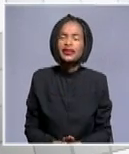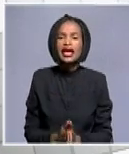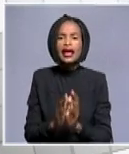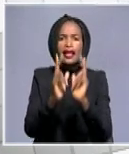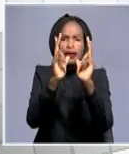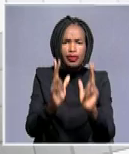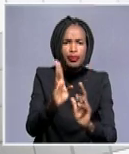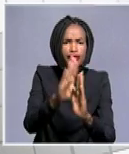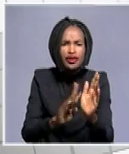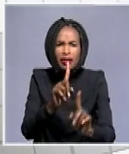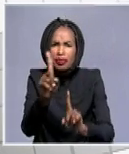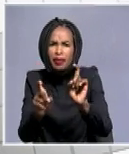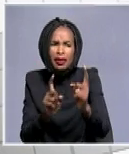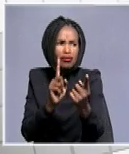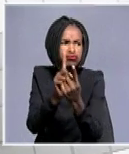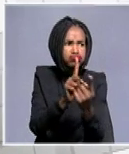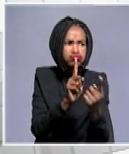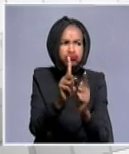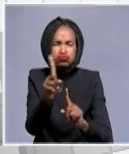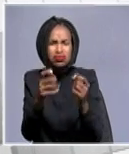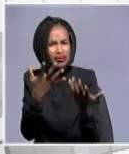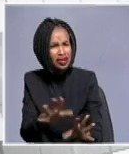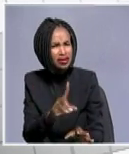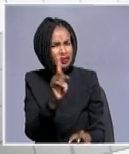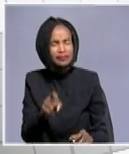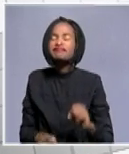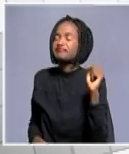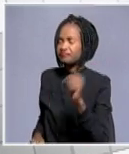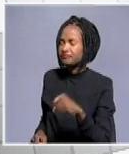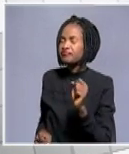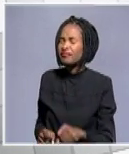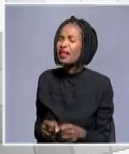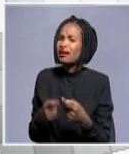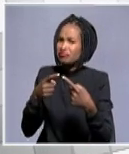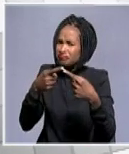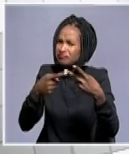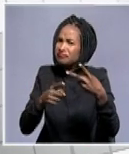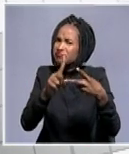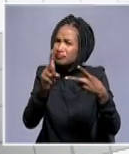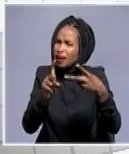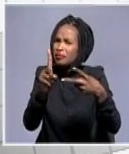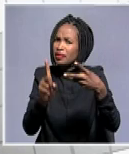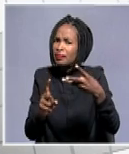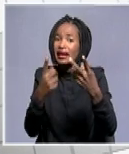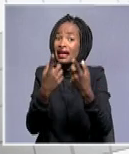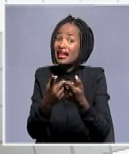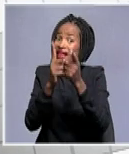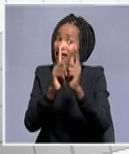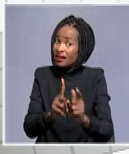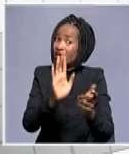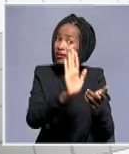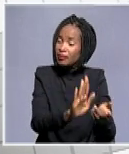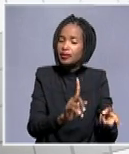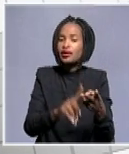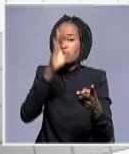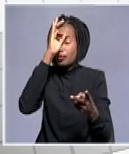of the cleanup campaign, members of the public? Yes, I spoke to a number of them. The churches are represented, the